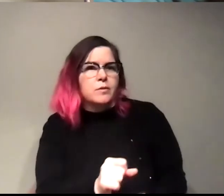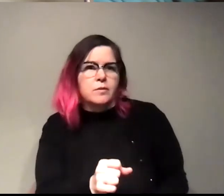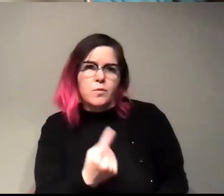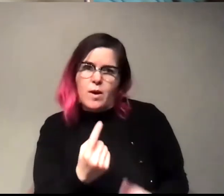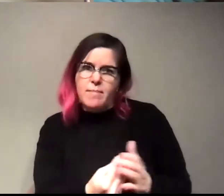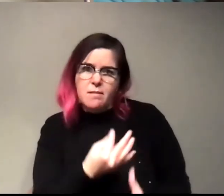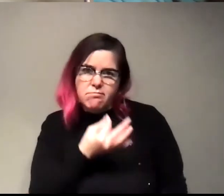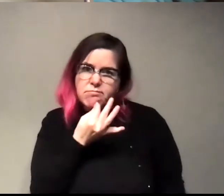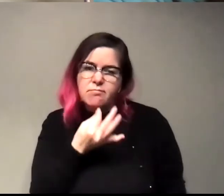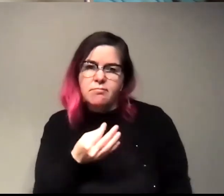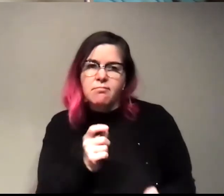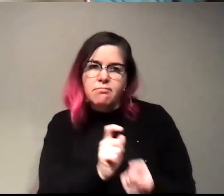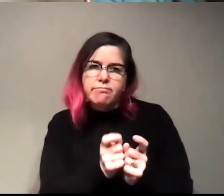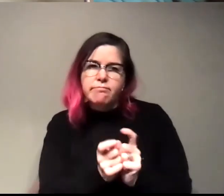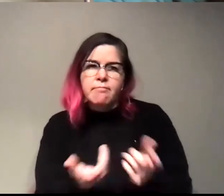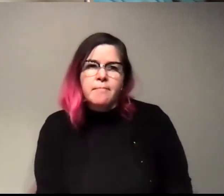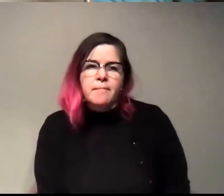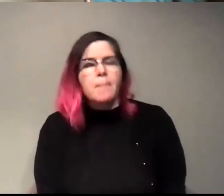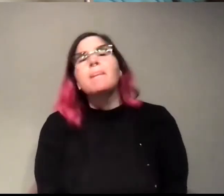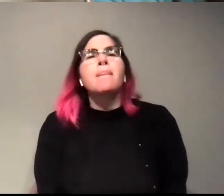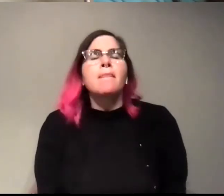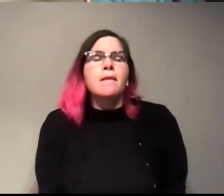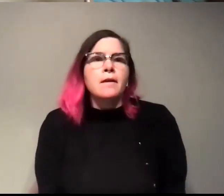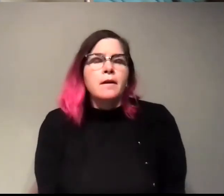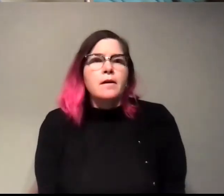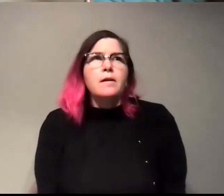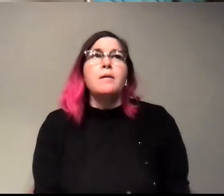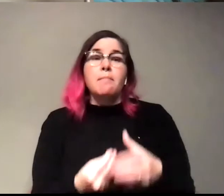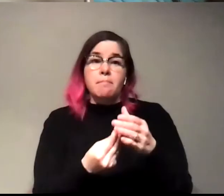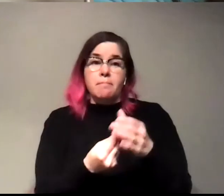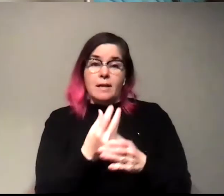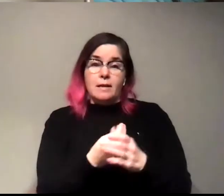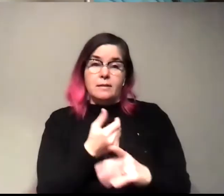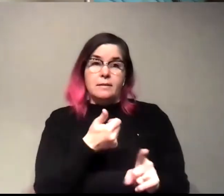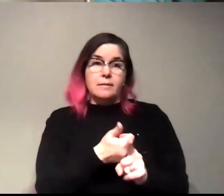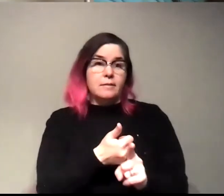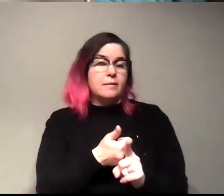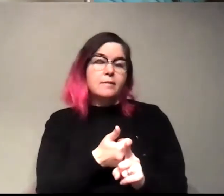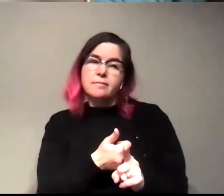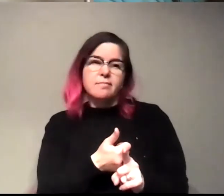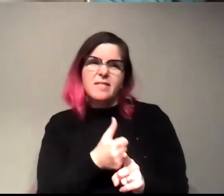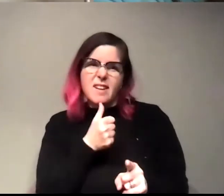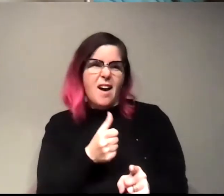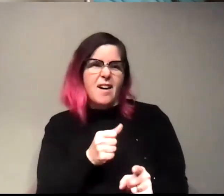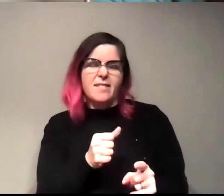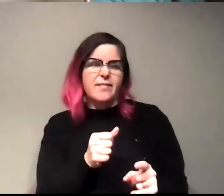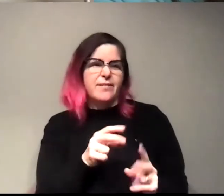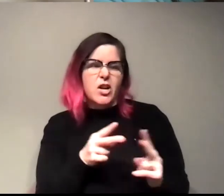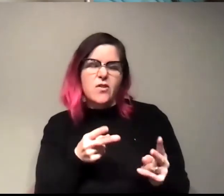Uh, so plants are actually not that efficient at